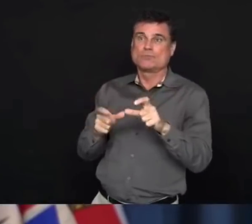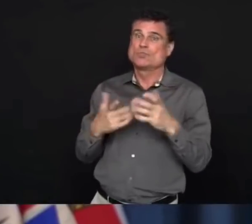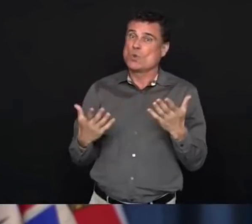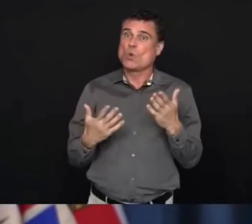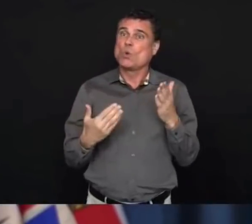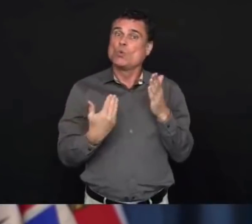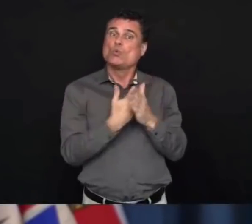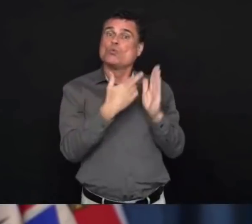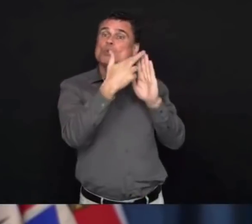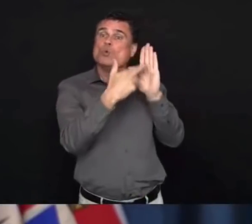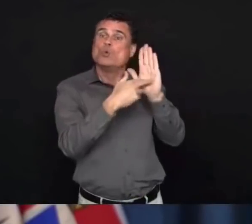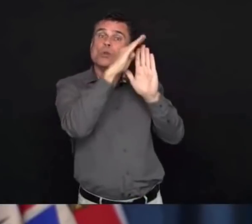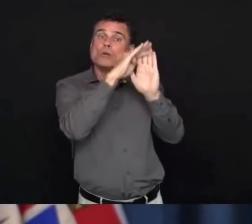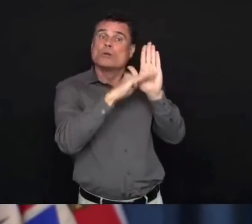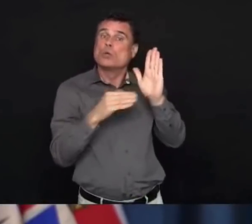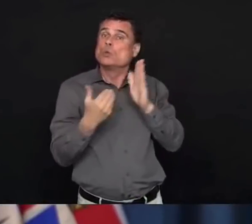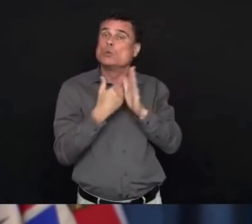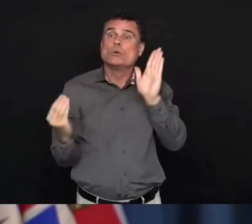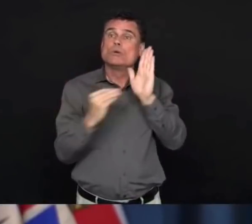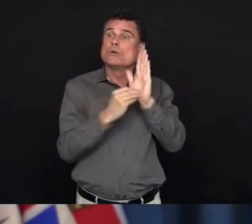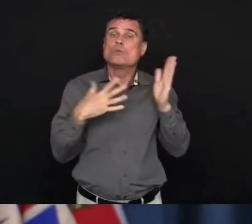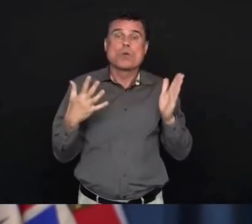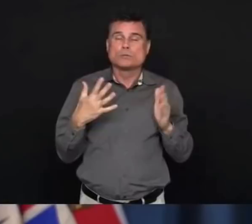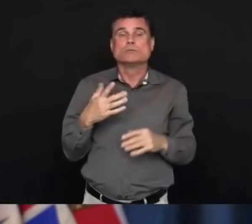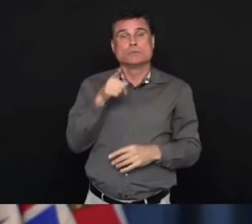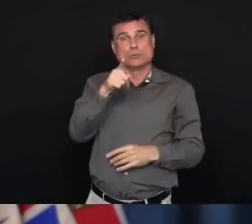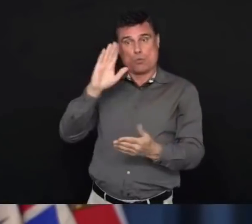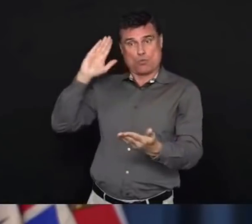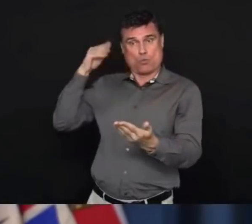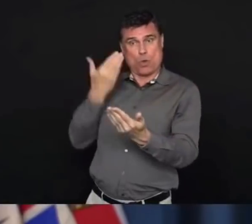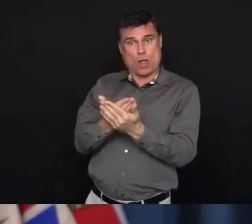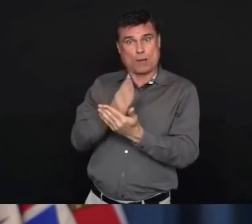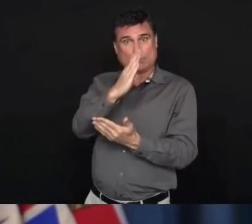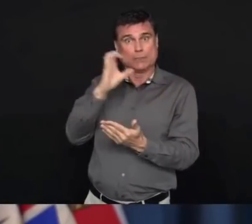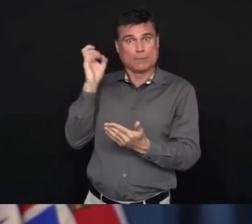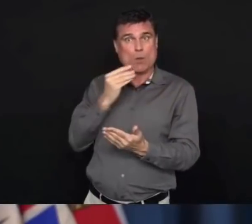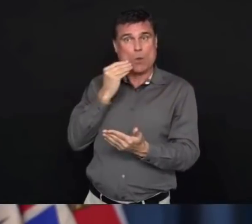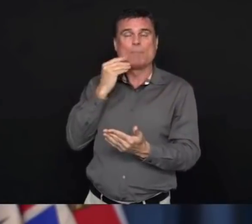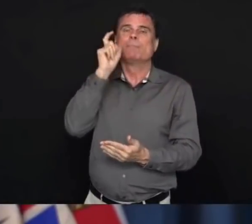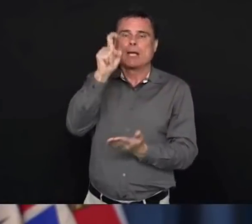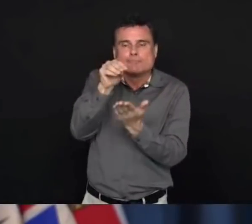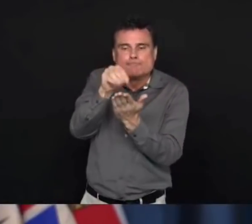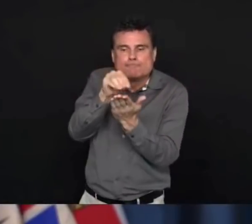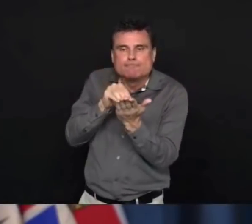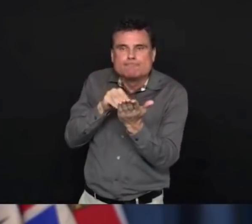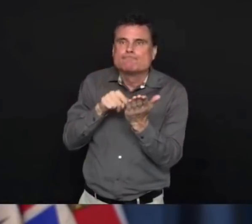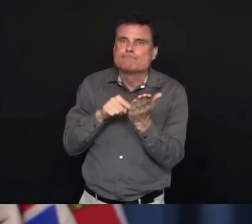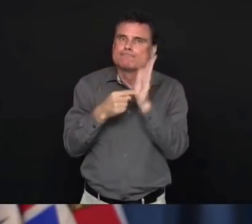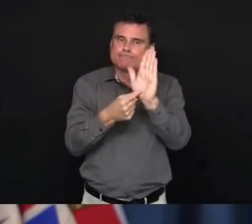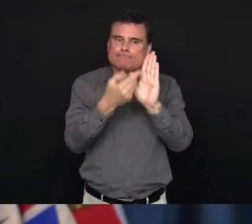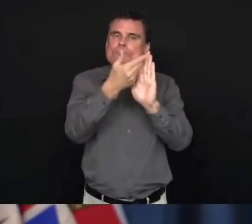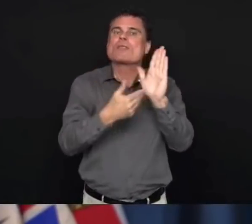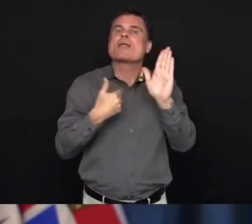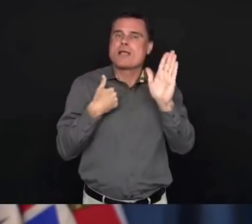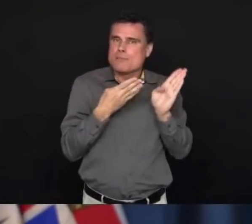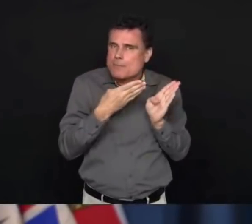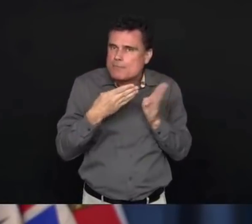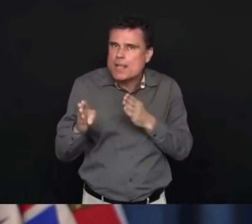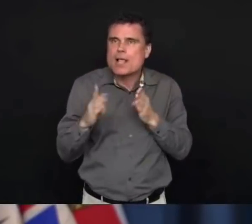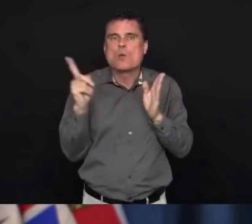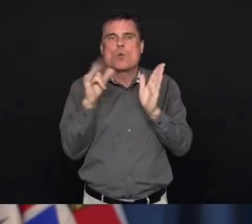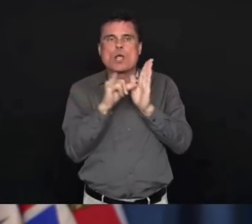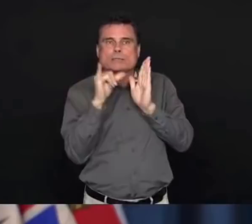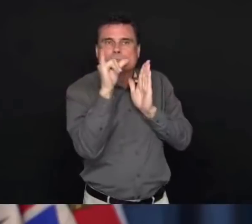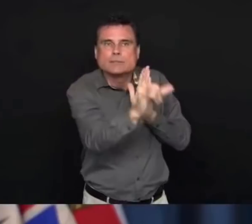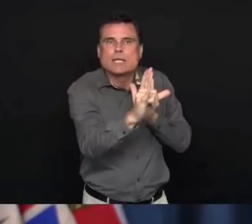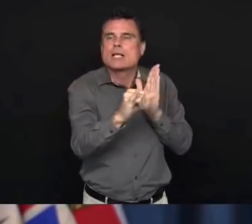the means and the things that they need to be able to adhere to this self-isolation plan. And that may mean for some people that they spend some